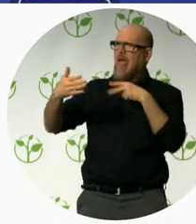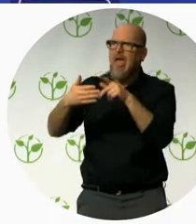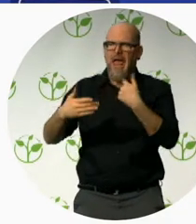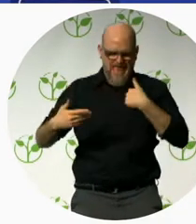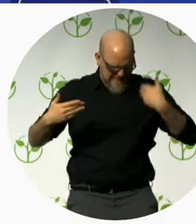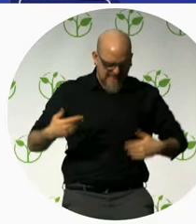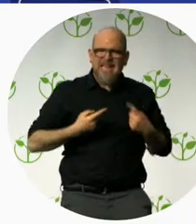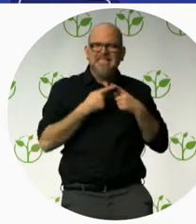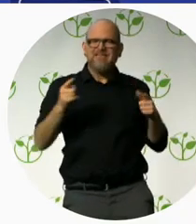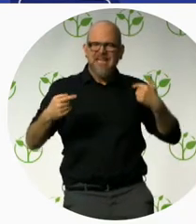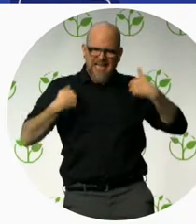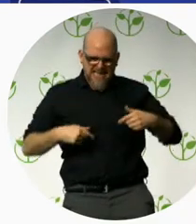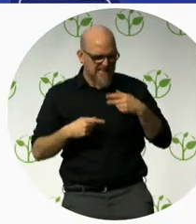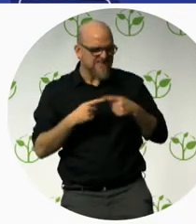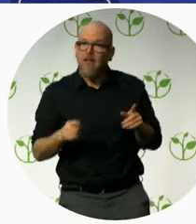Thank you very much.